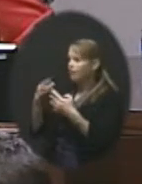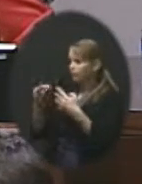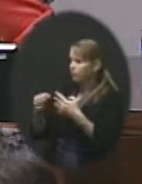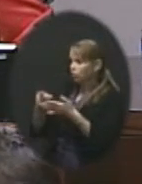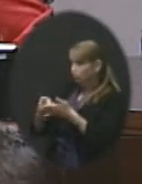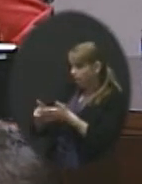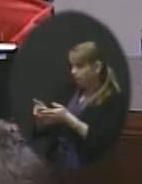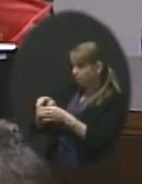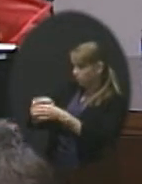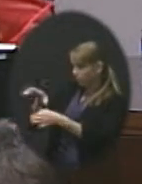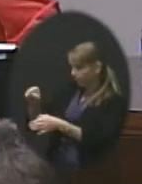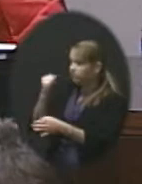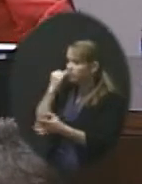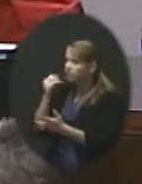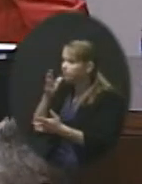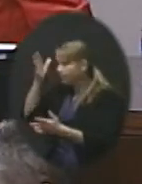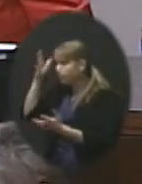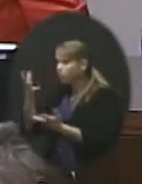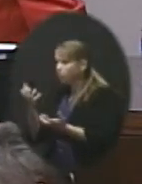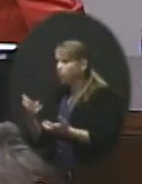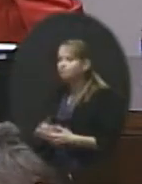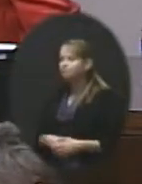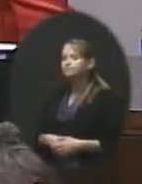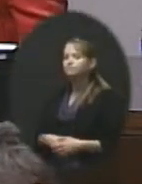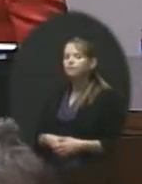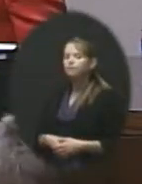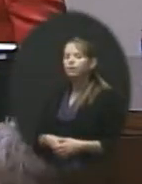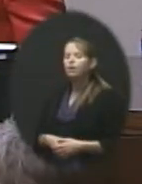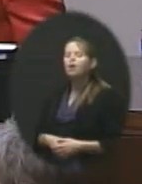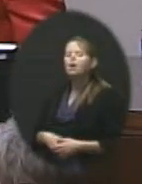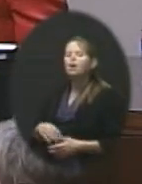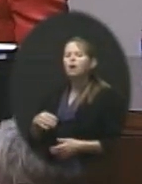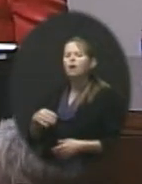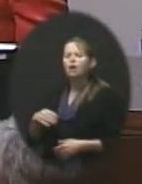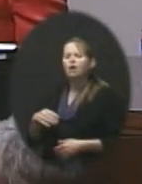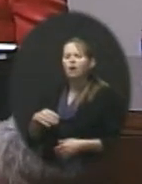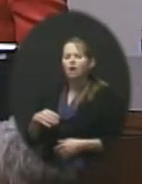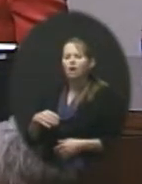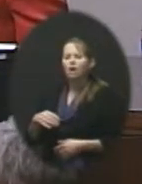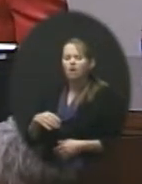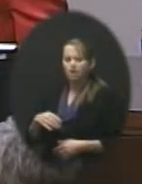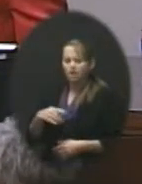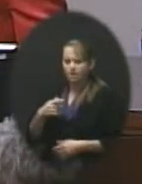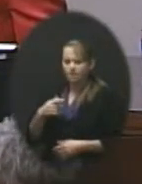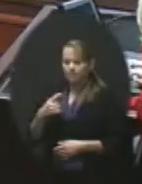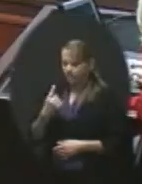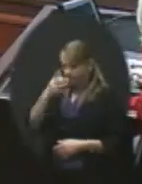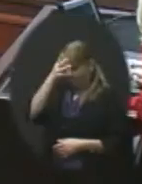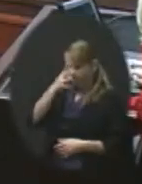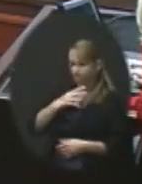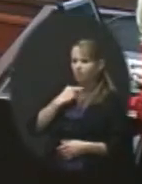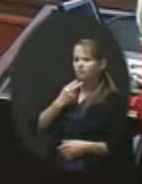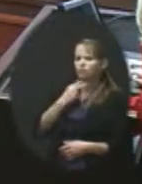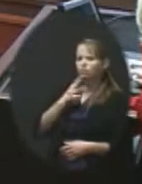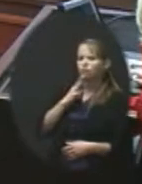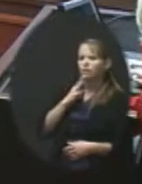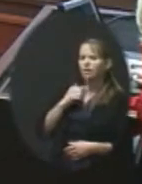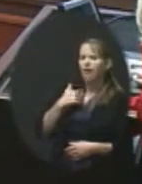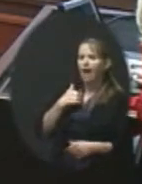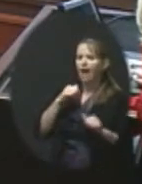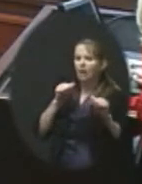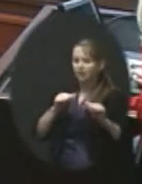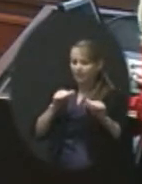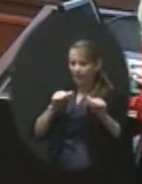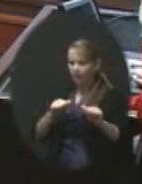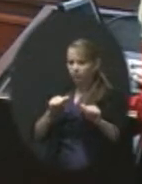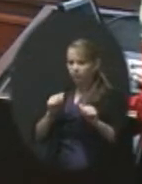I have a comment and also a question. I was able to attend two of the three meetings. I thought it was great that the parents that were there were